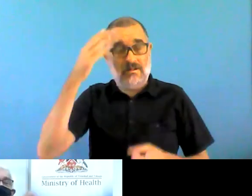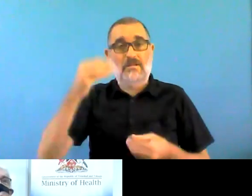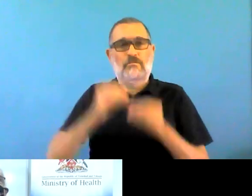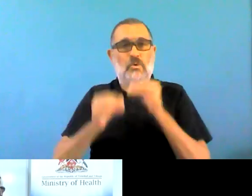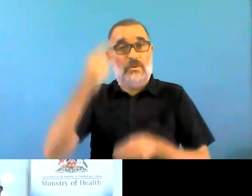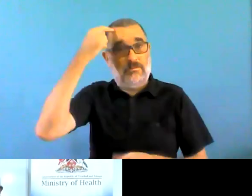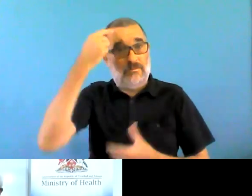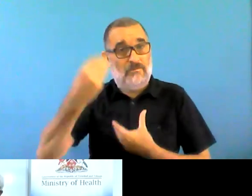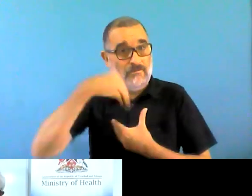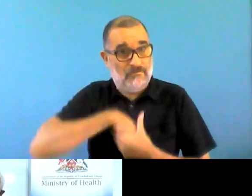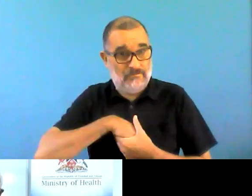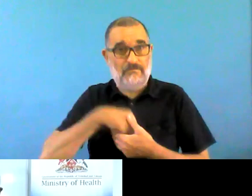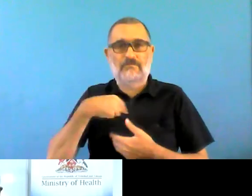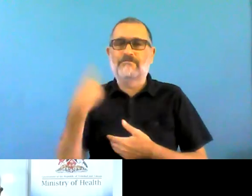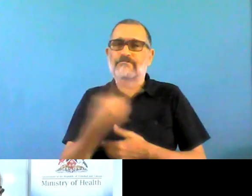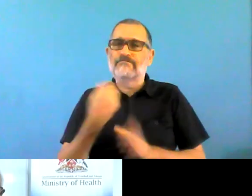health. Thank you.